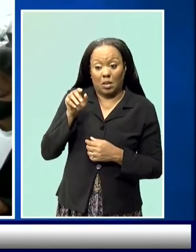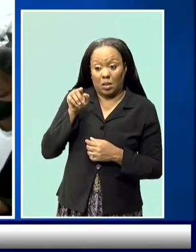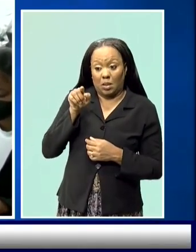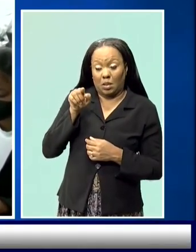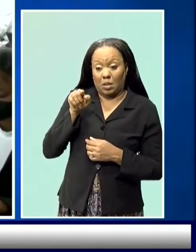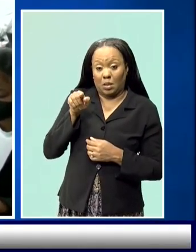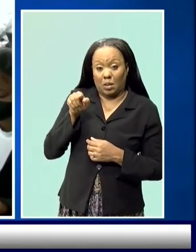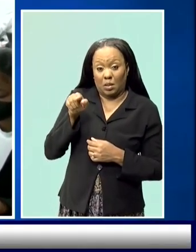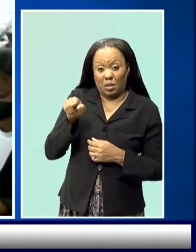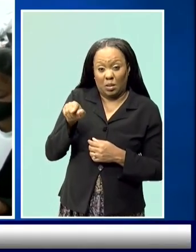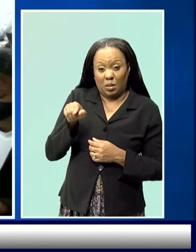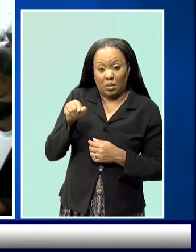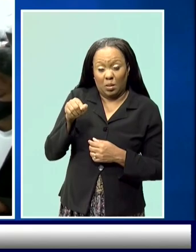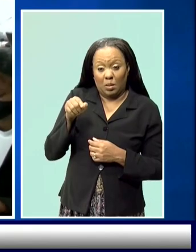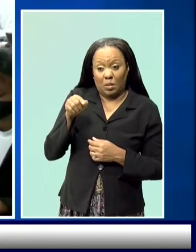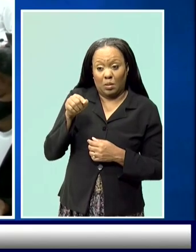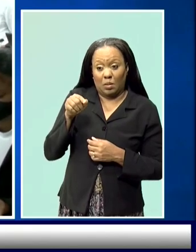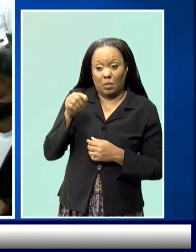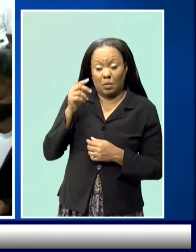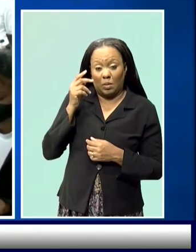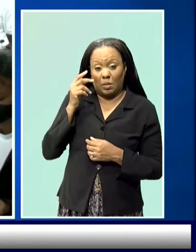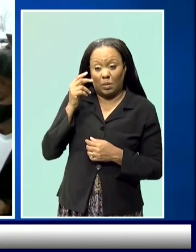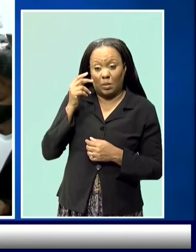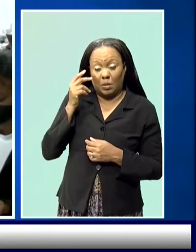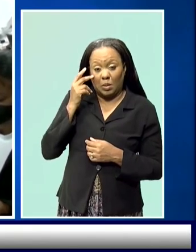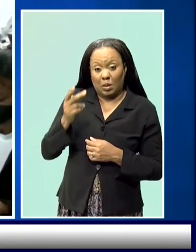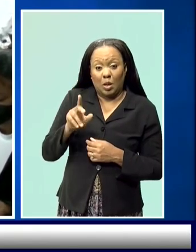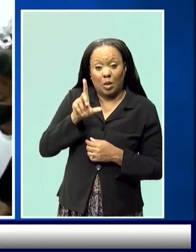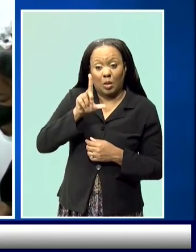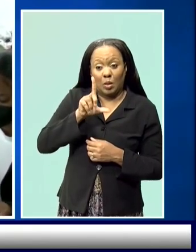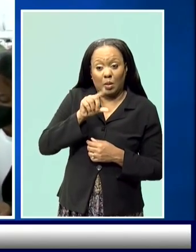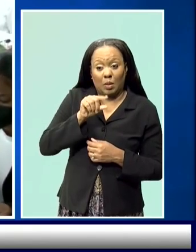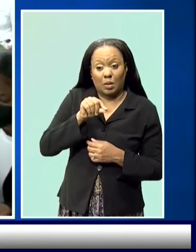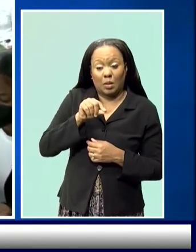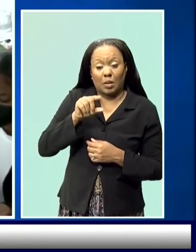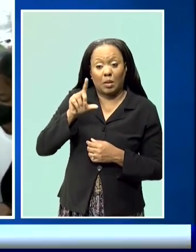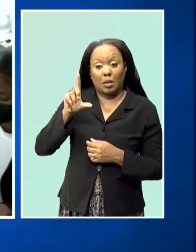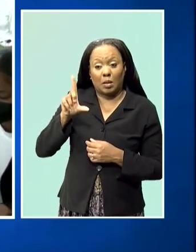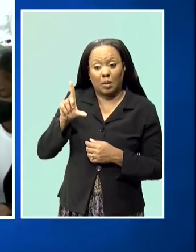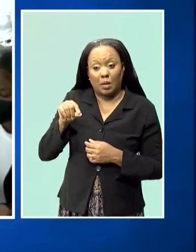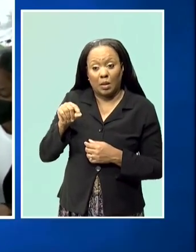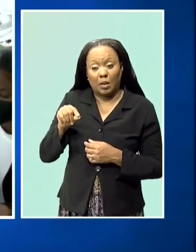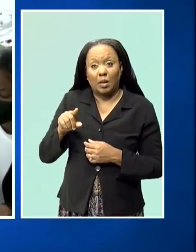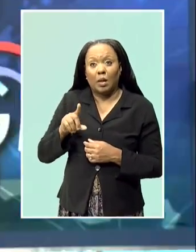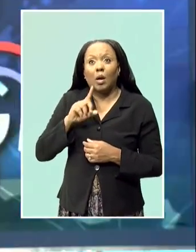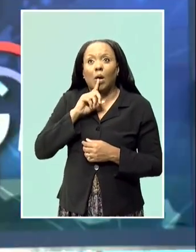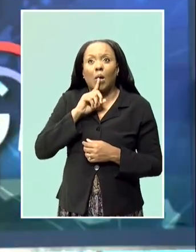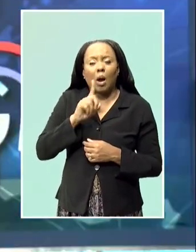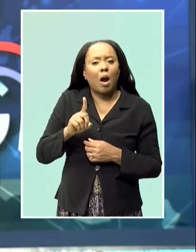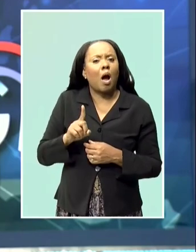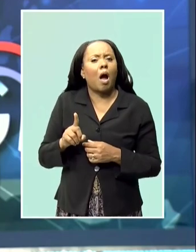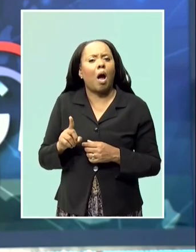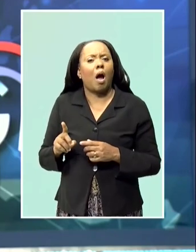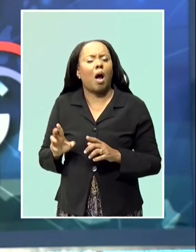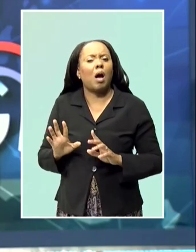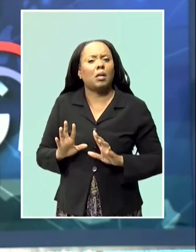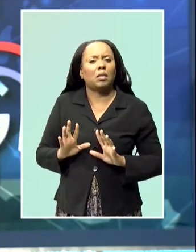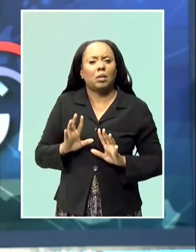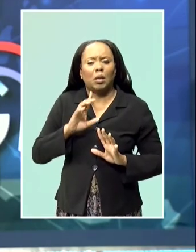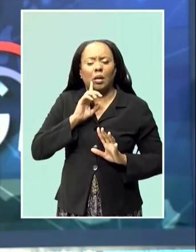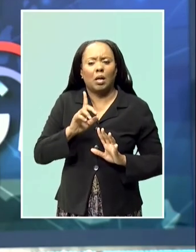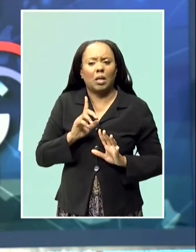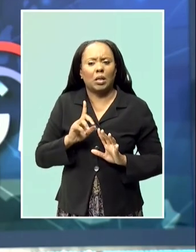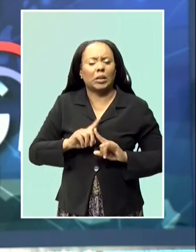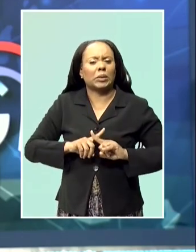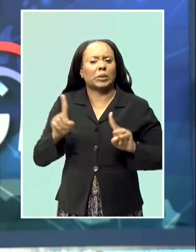2020 was an extremely abnormal year in relation to sales? Well, the issue was one